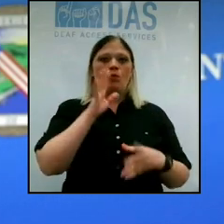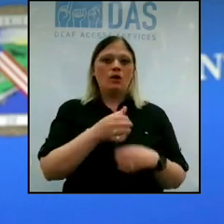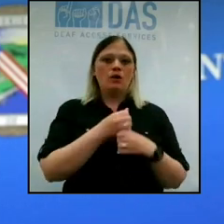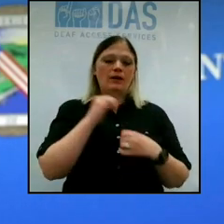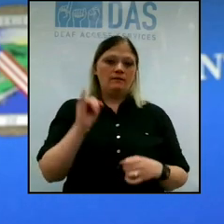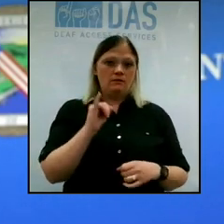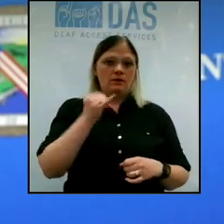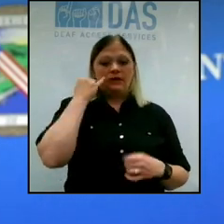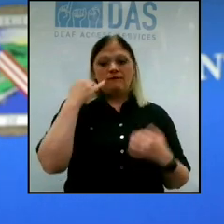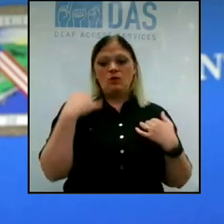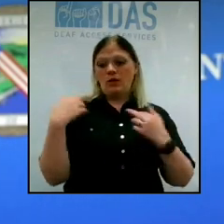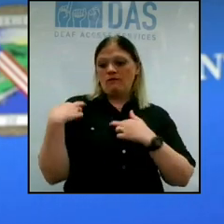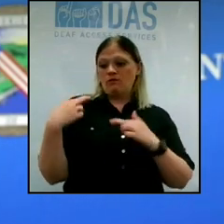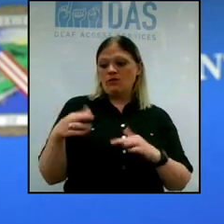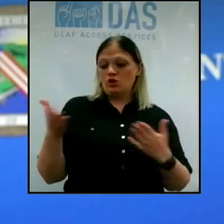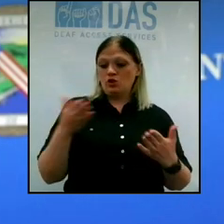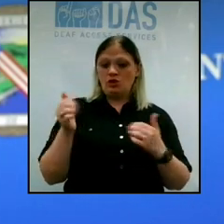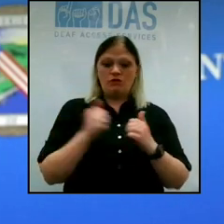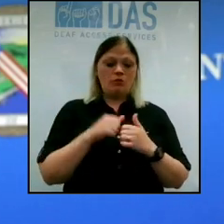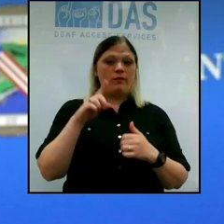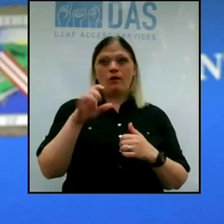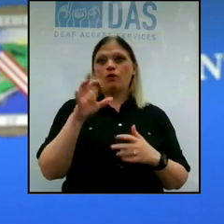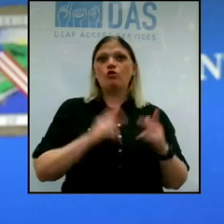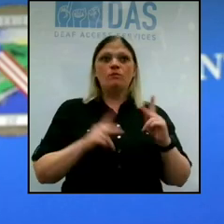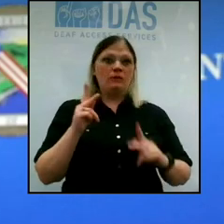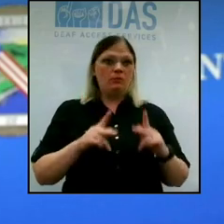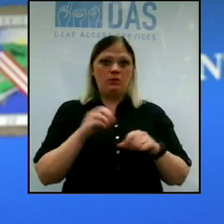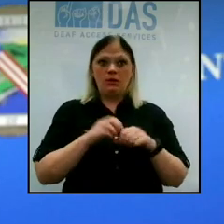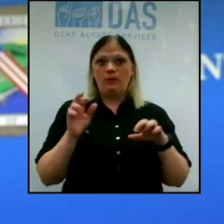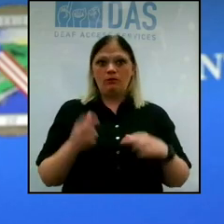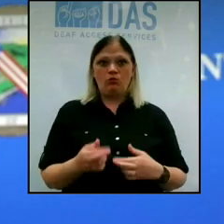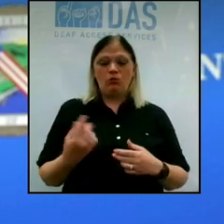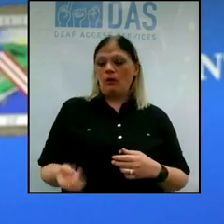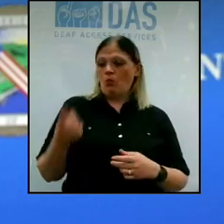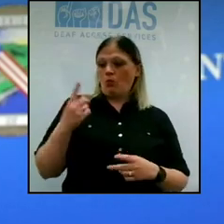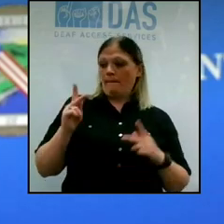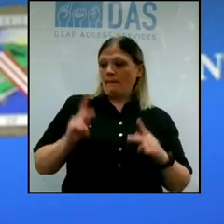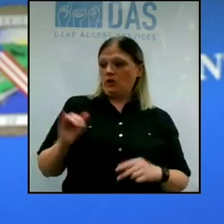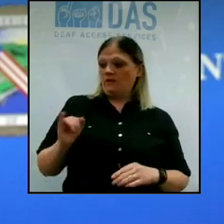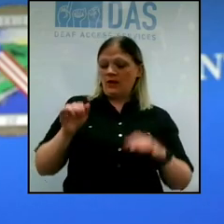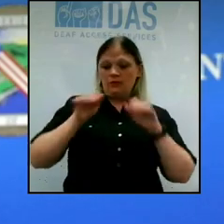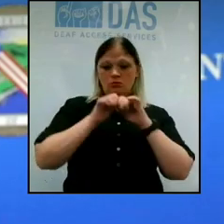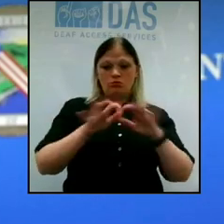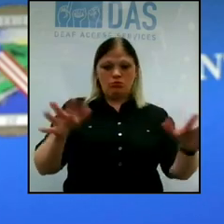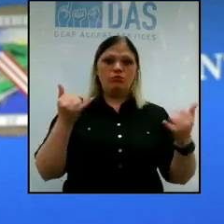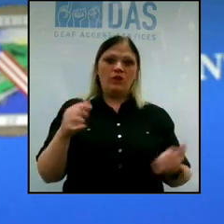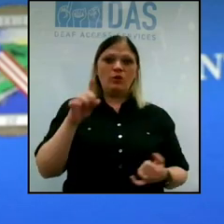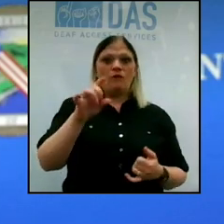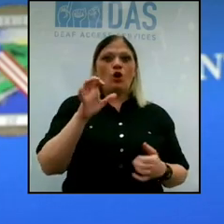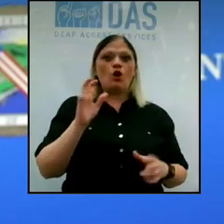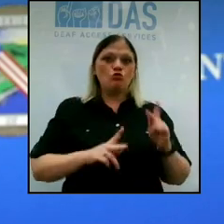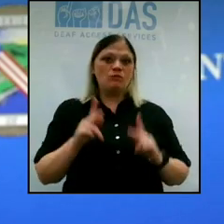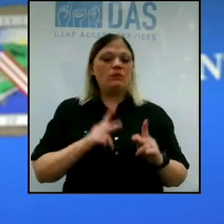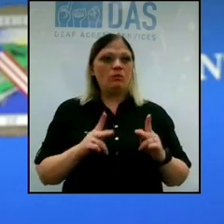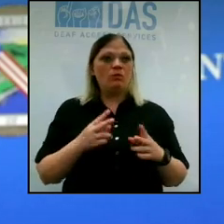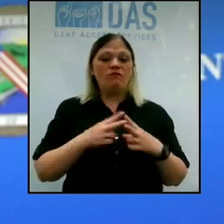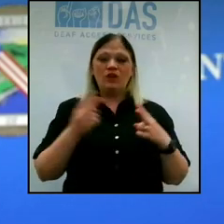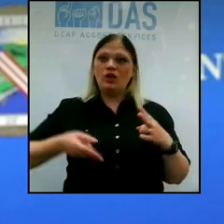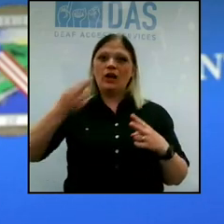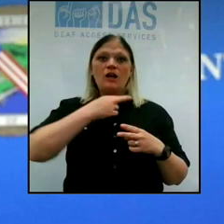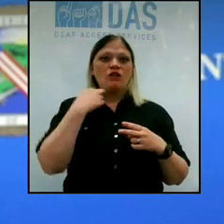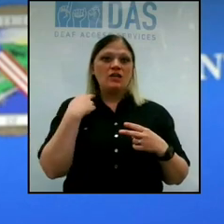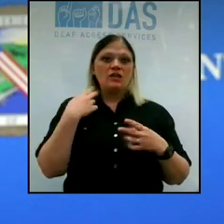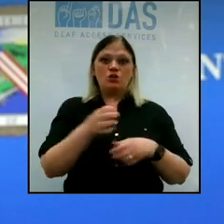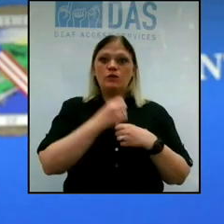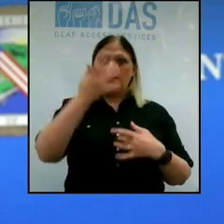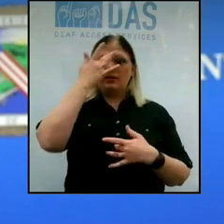If you have a religious service with 100 people in the room and one person infected, then you have 100 people that are at very high risk